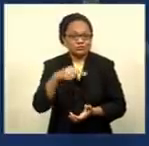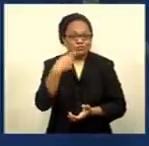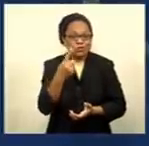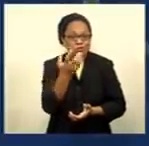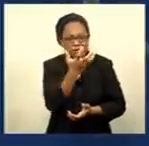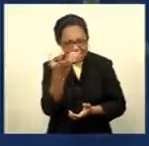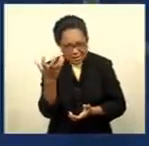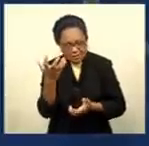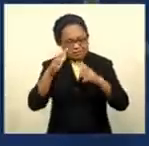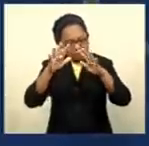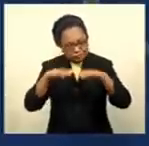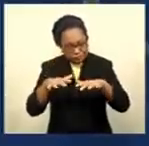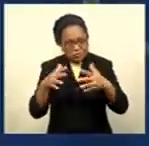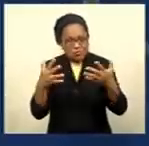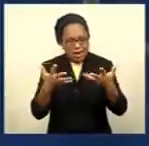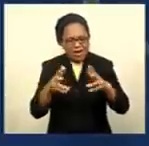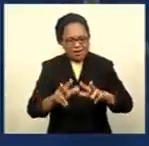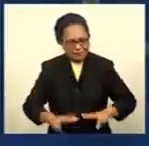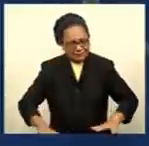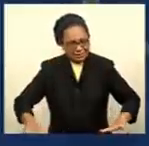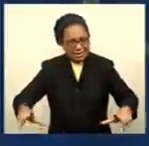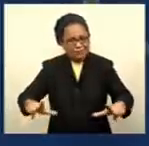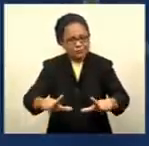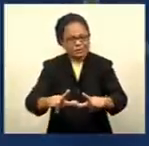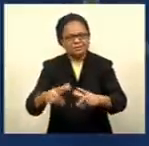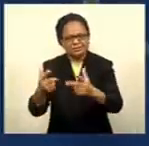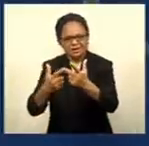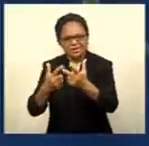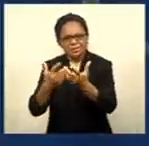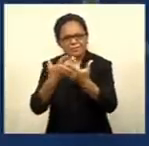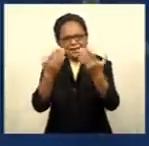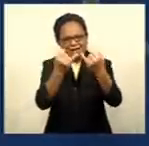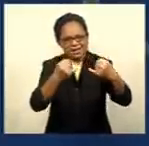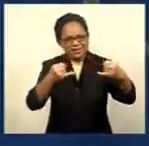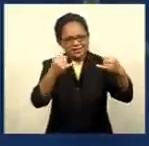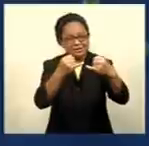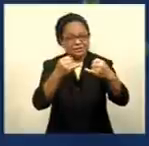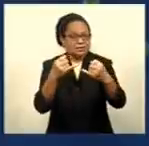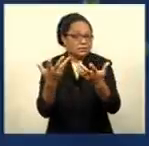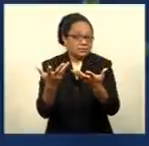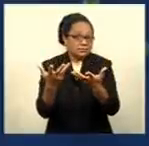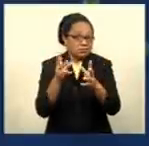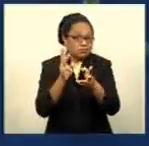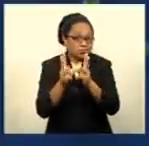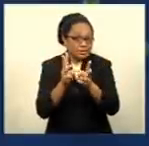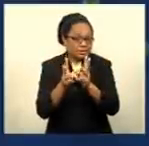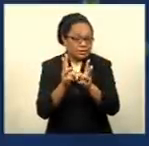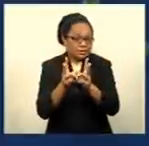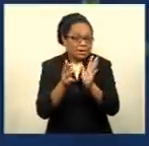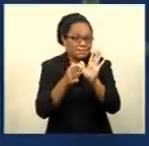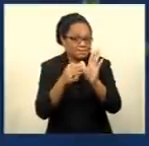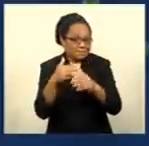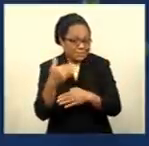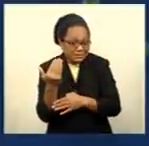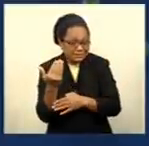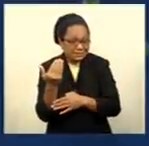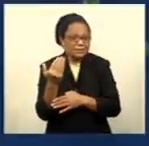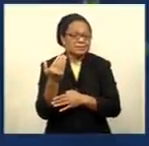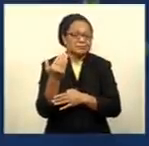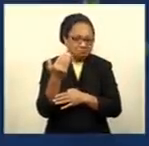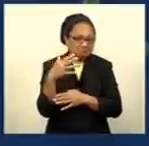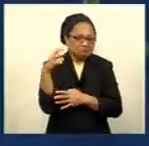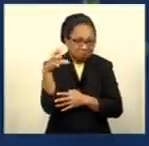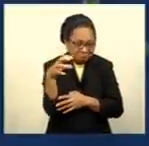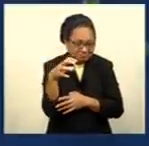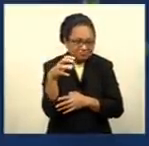with some showers over the main islands. And outlook for Monday, fine conditions,